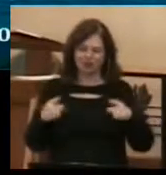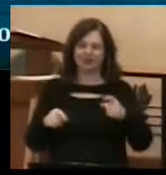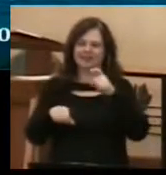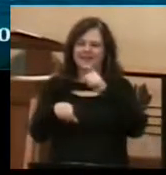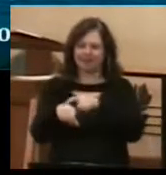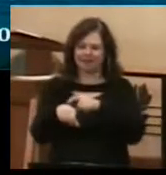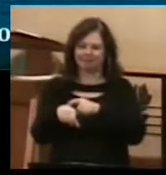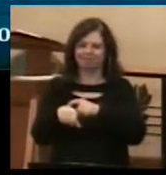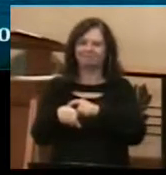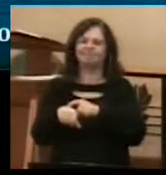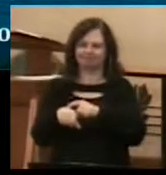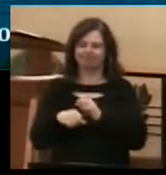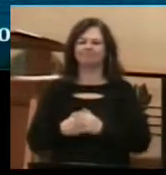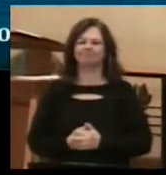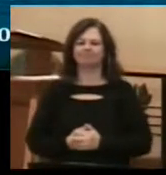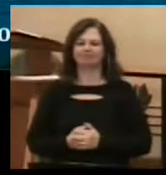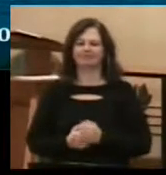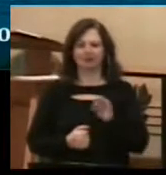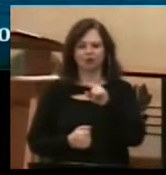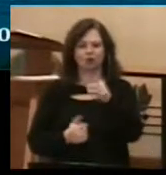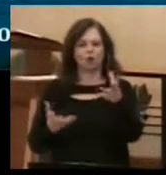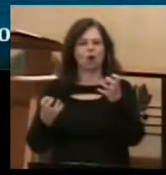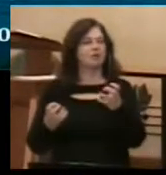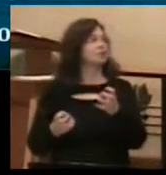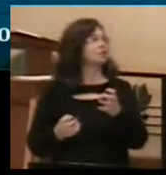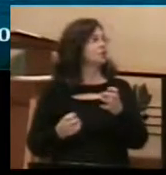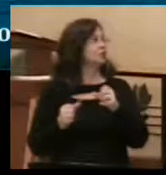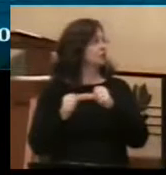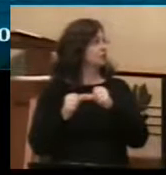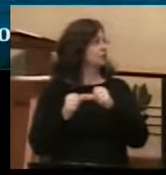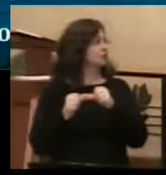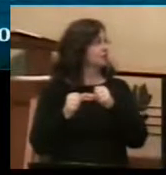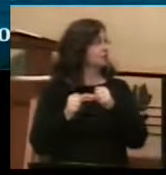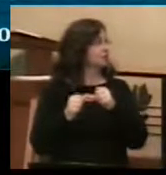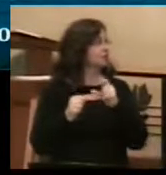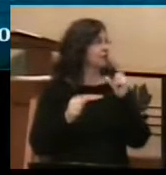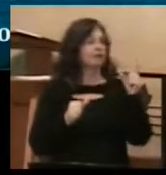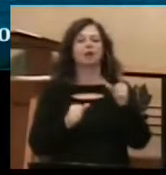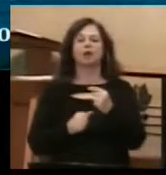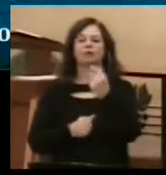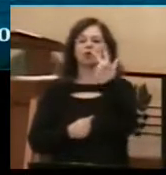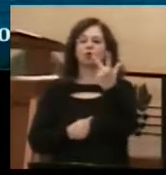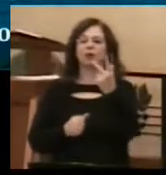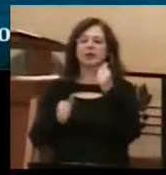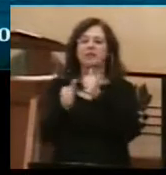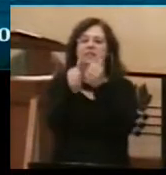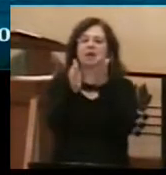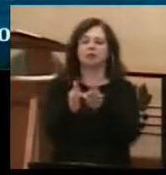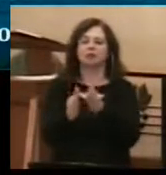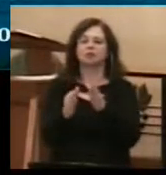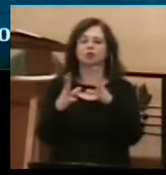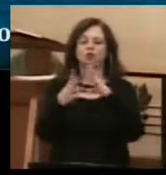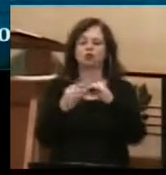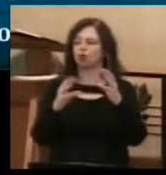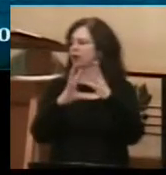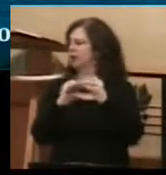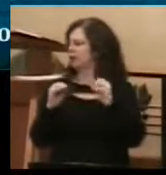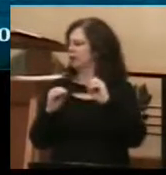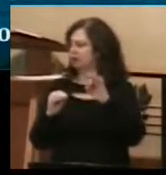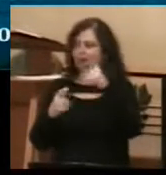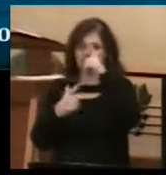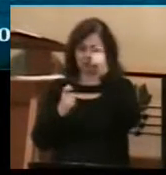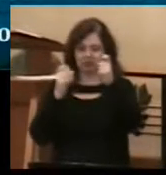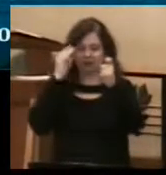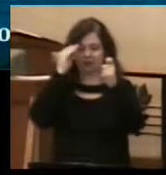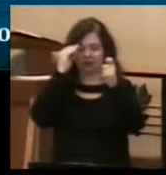Now, if you want to just keep this a story of the calling of three disciples, it is certainly a cause to do so,